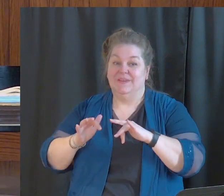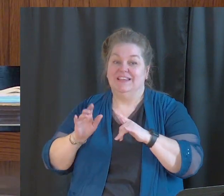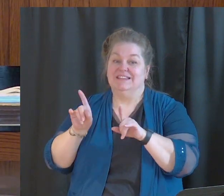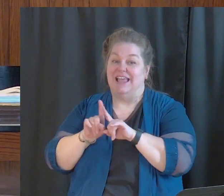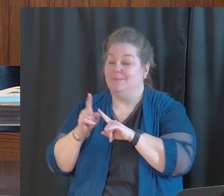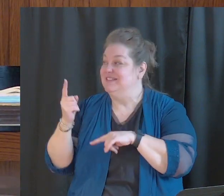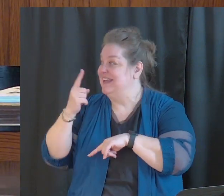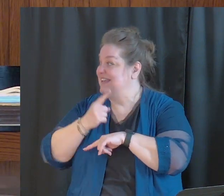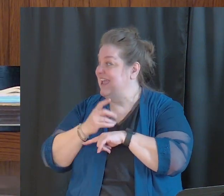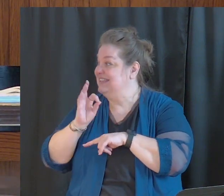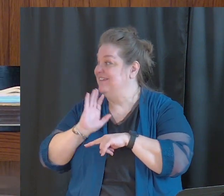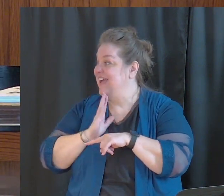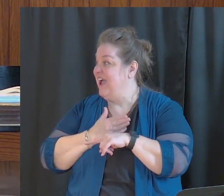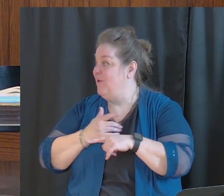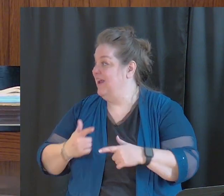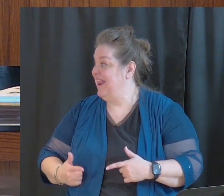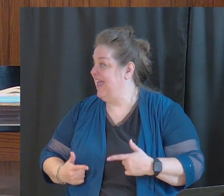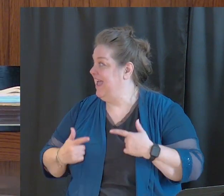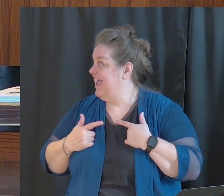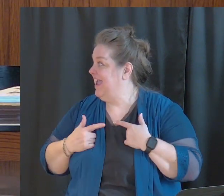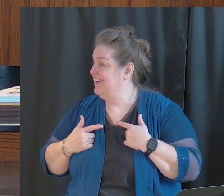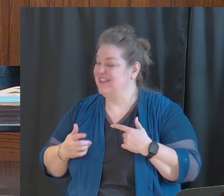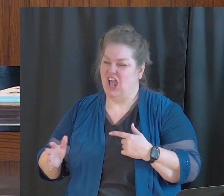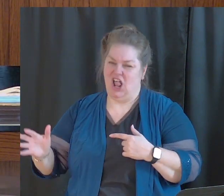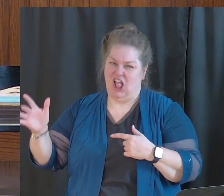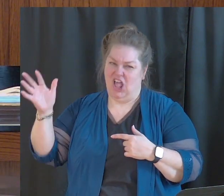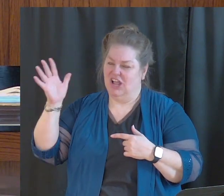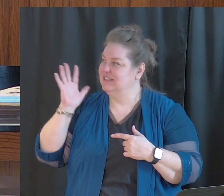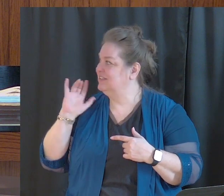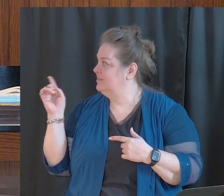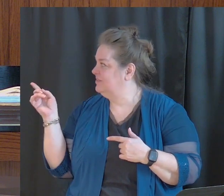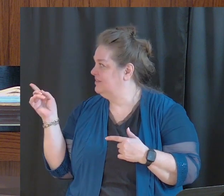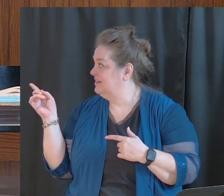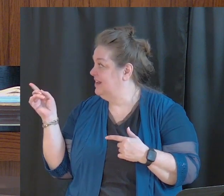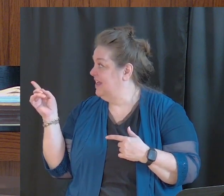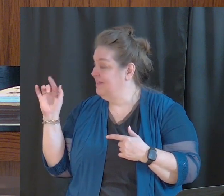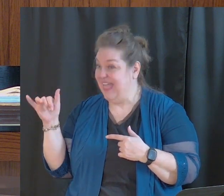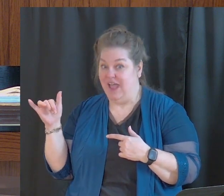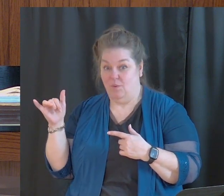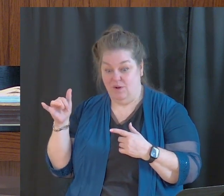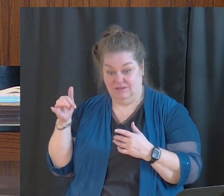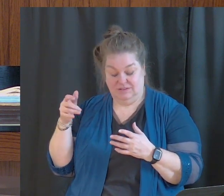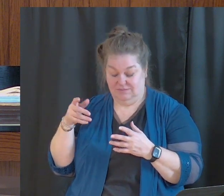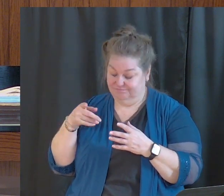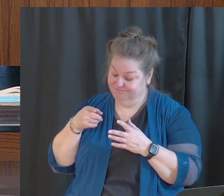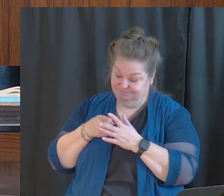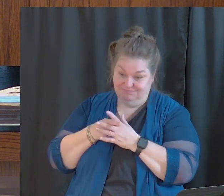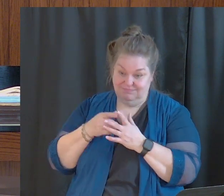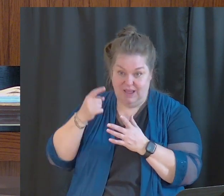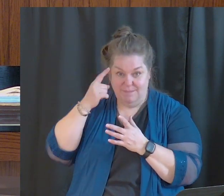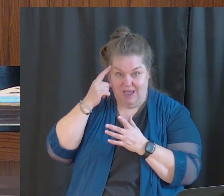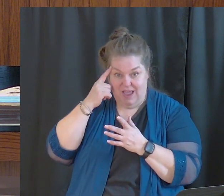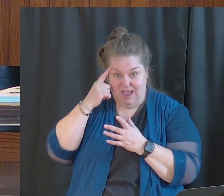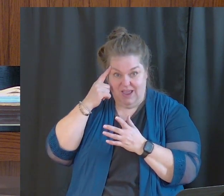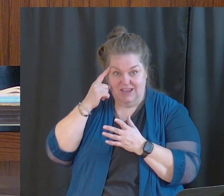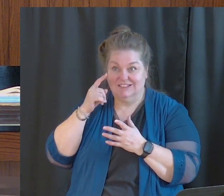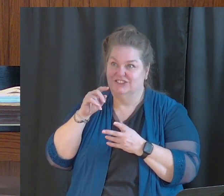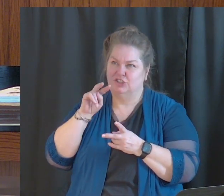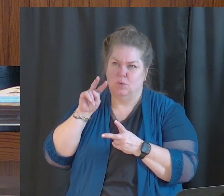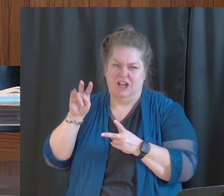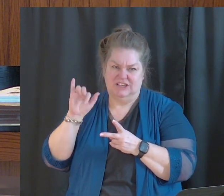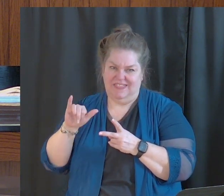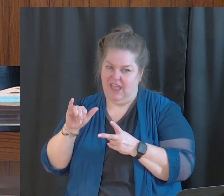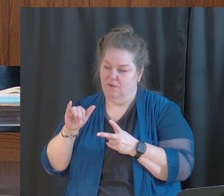See, back in the early years, that was put into my mind. Okay, she watched that one, I remember, for sure.